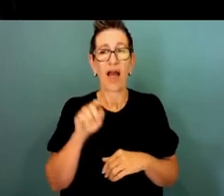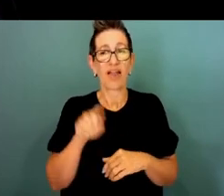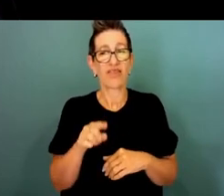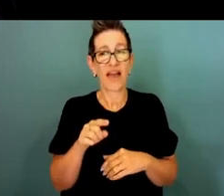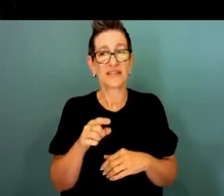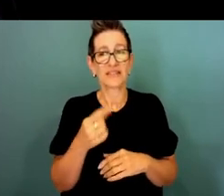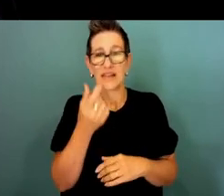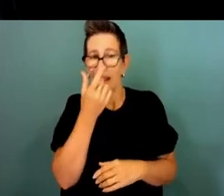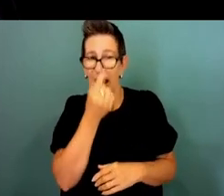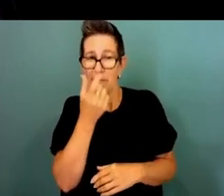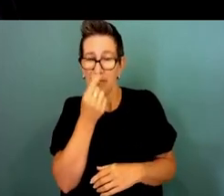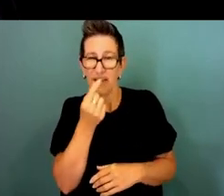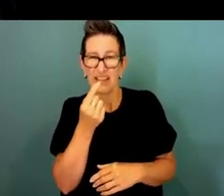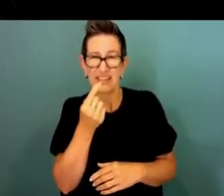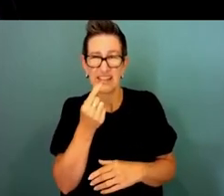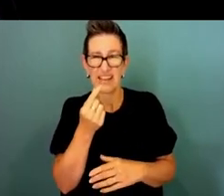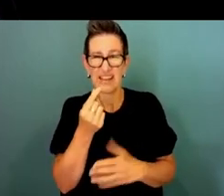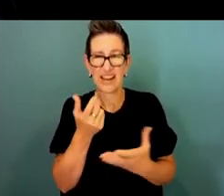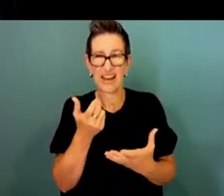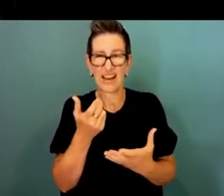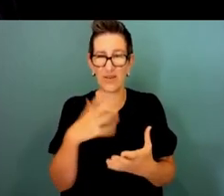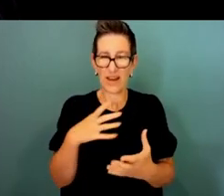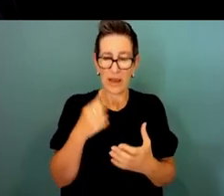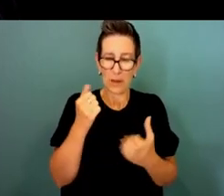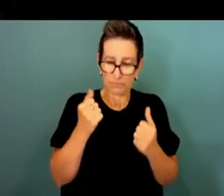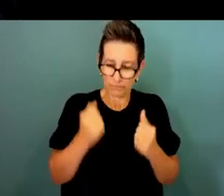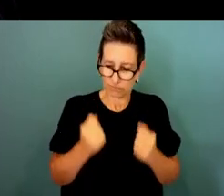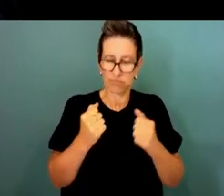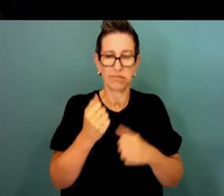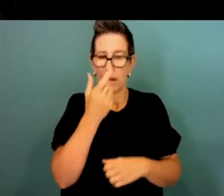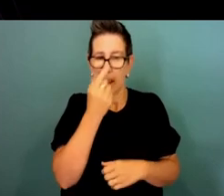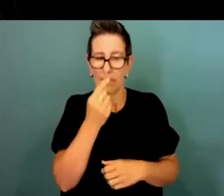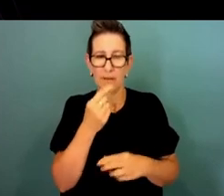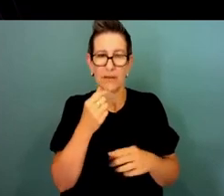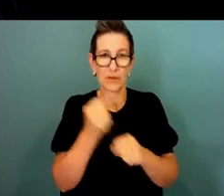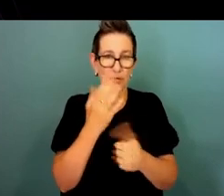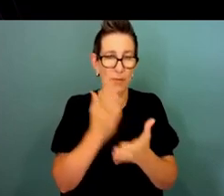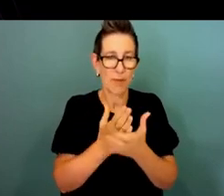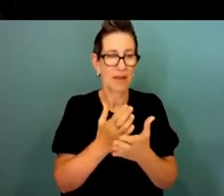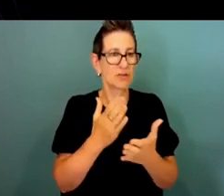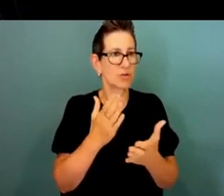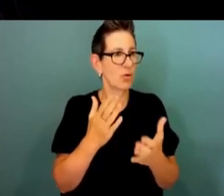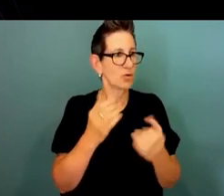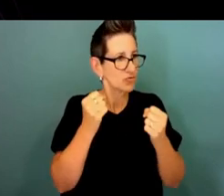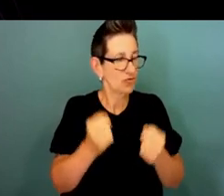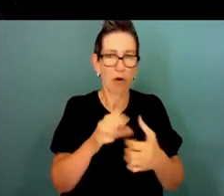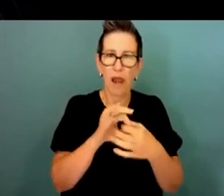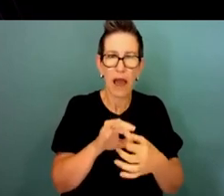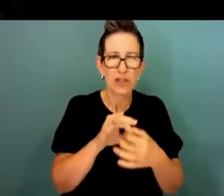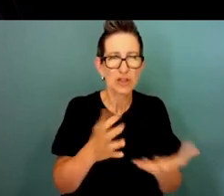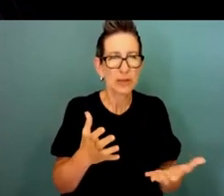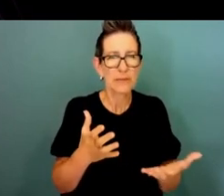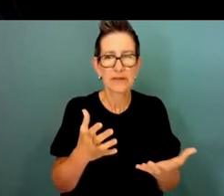terms of how do you do those effective partnerships, how do you have strong relationships and so with